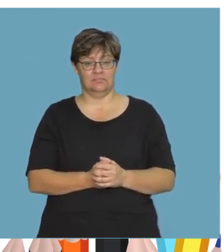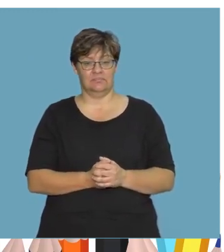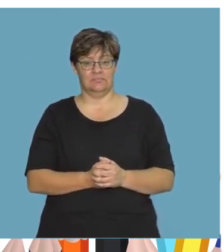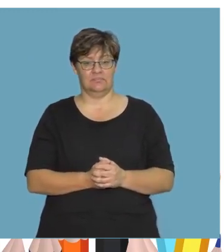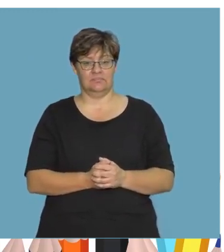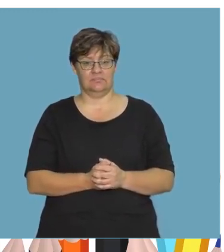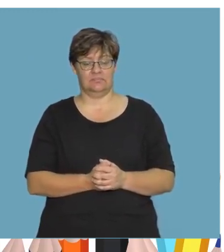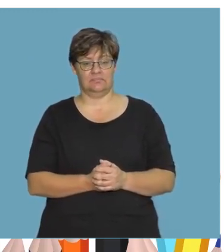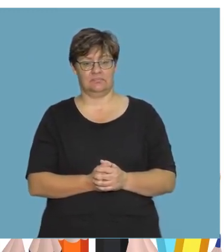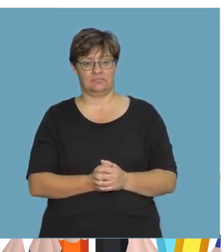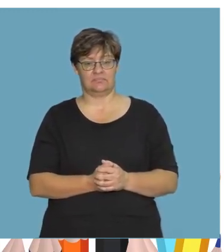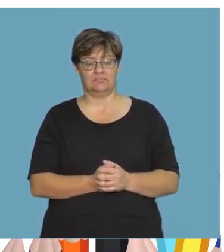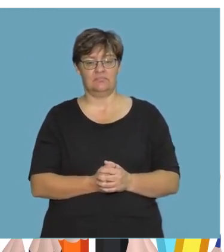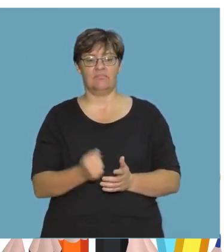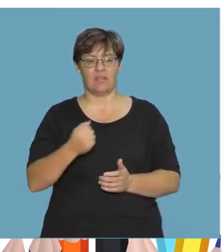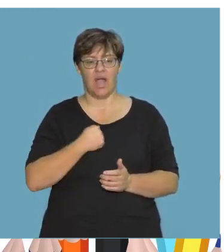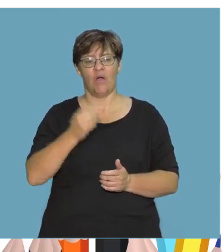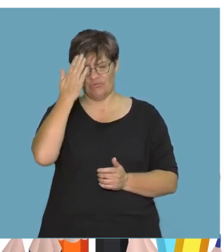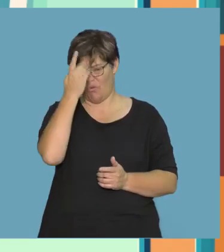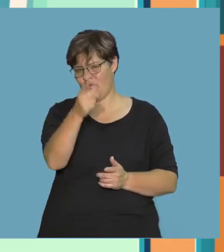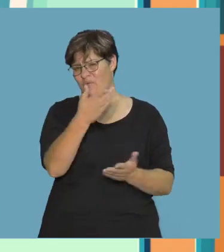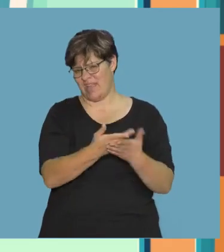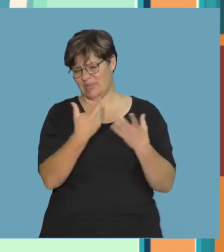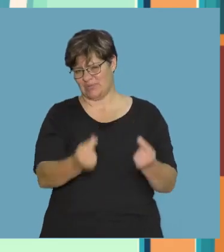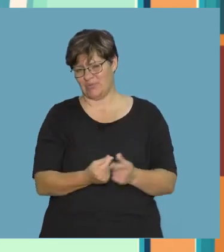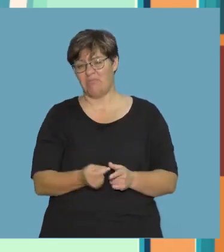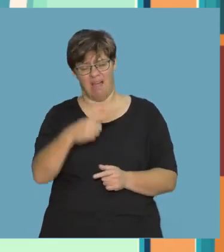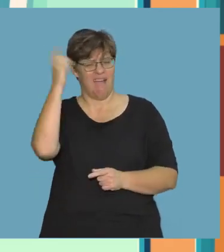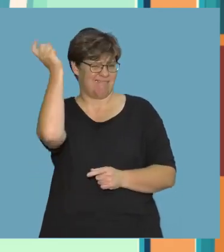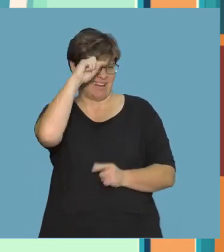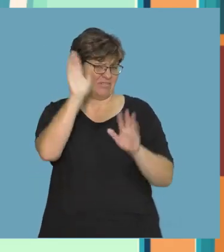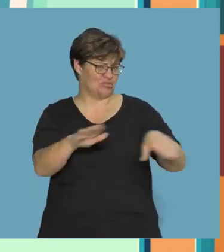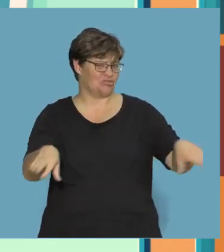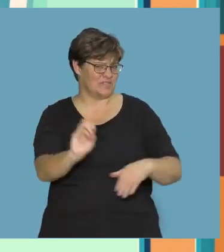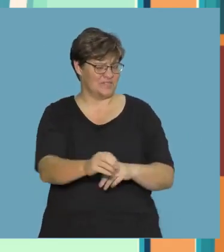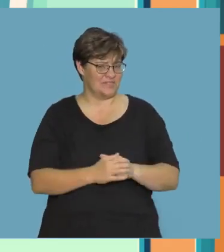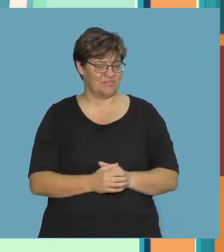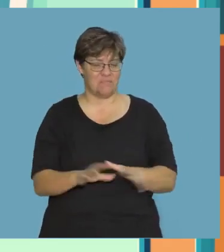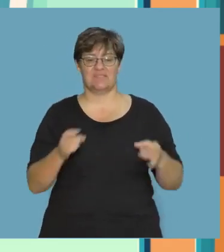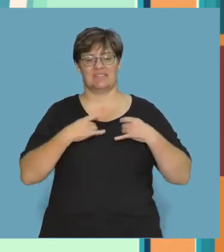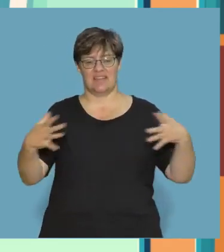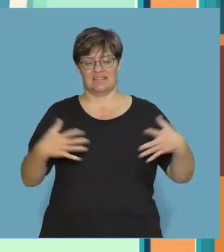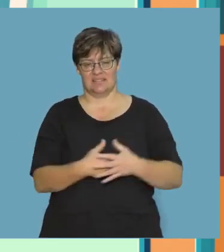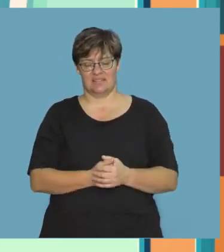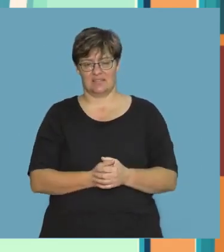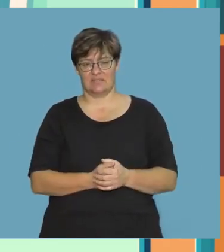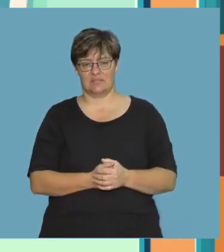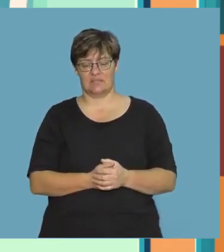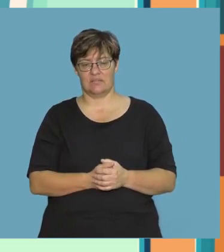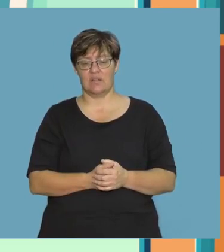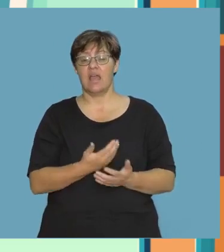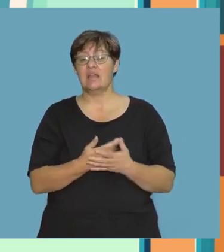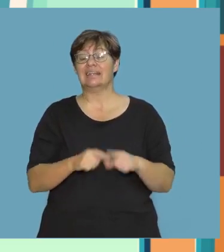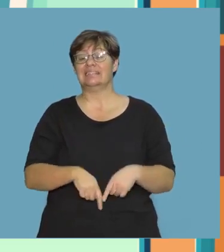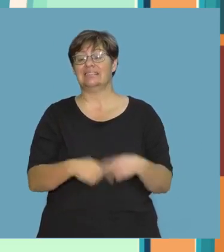I know you can. You are such clever children. Let's start. Can you hear the difference between these